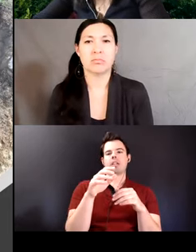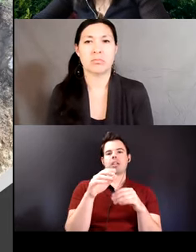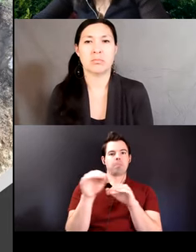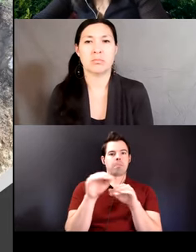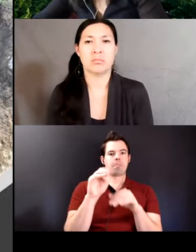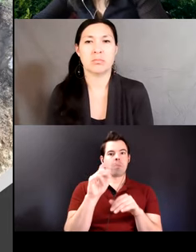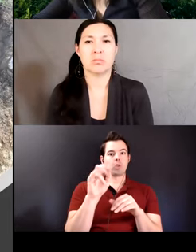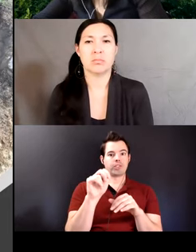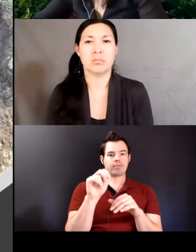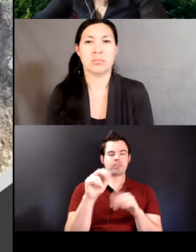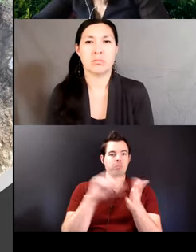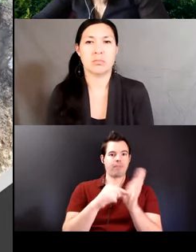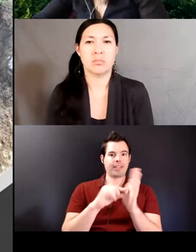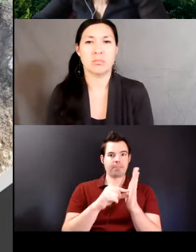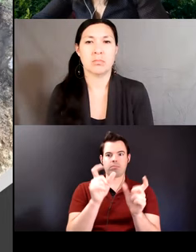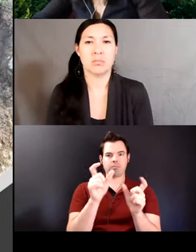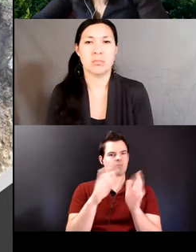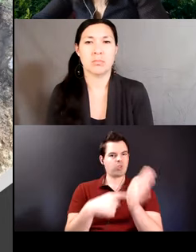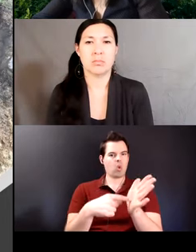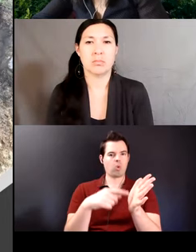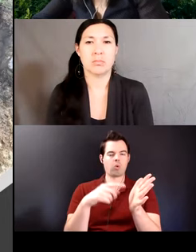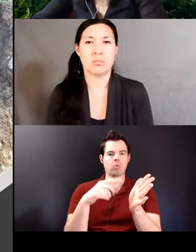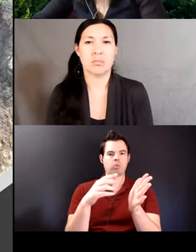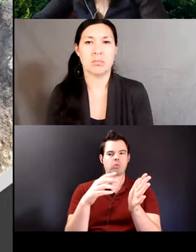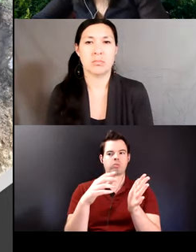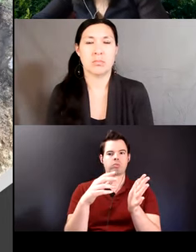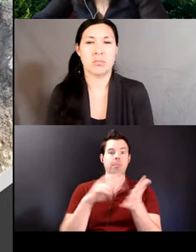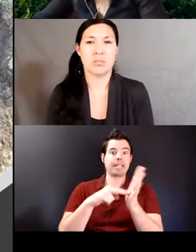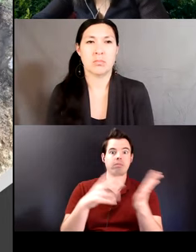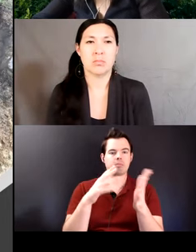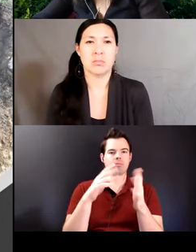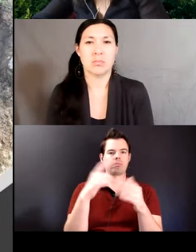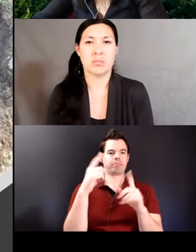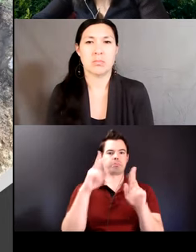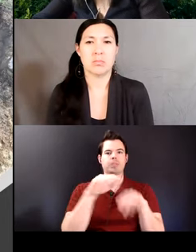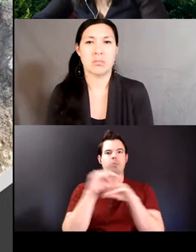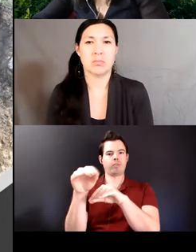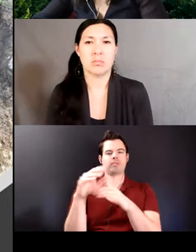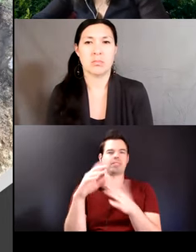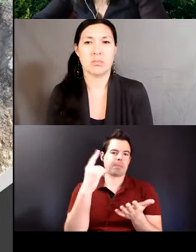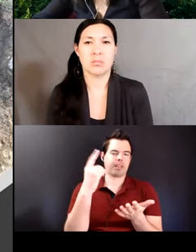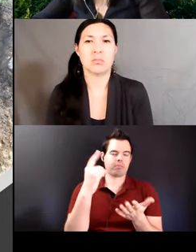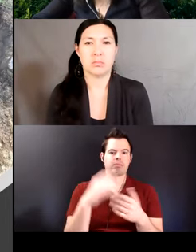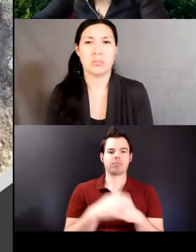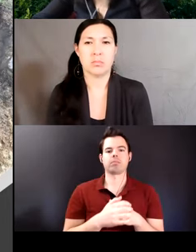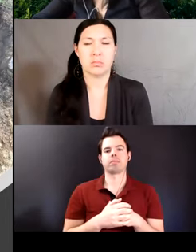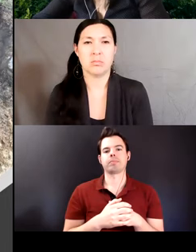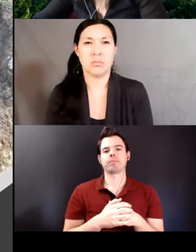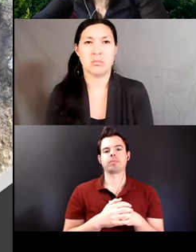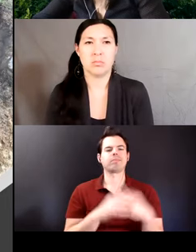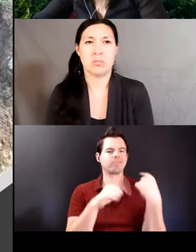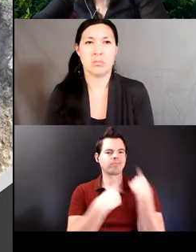motion spatial displacement change of location however associated motion has been loosely